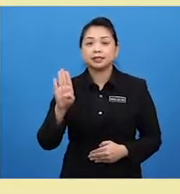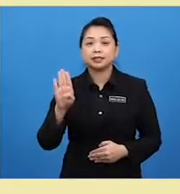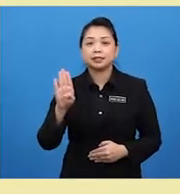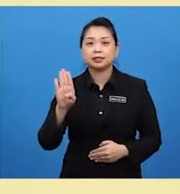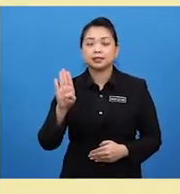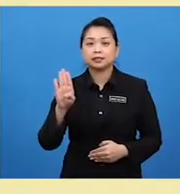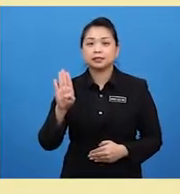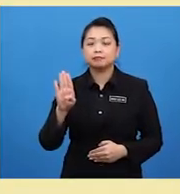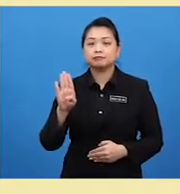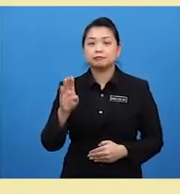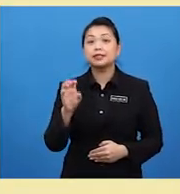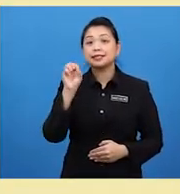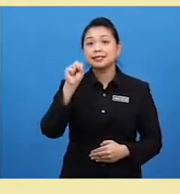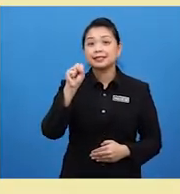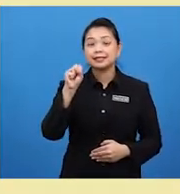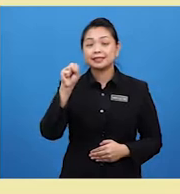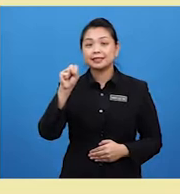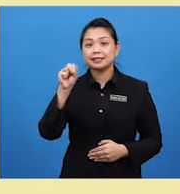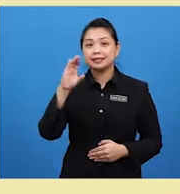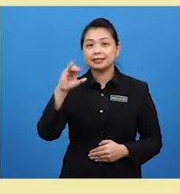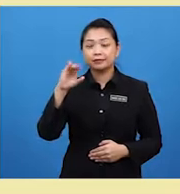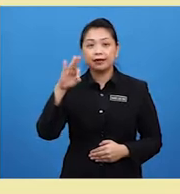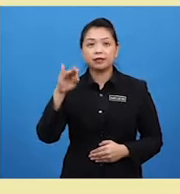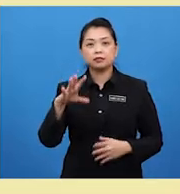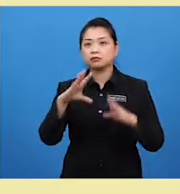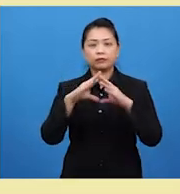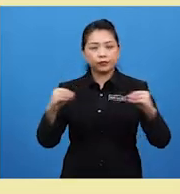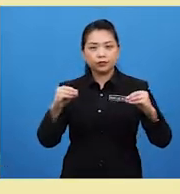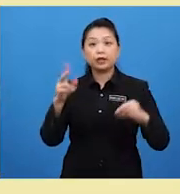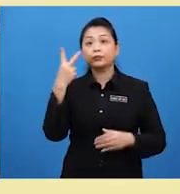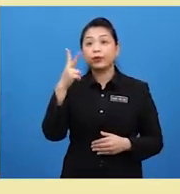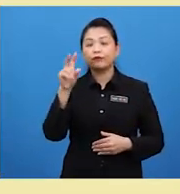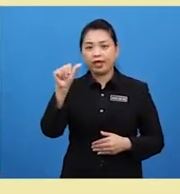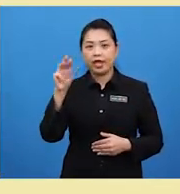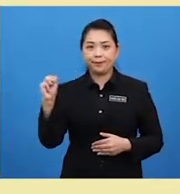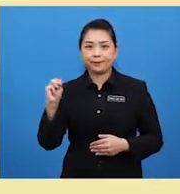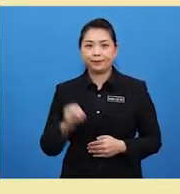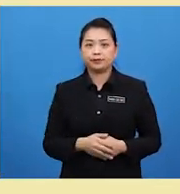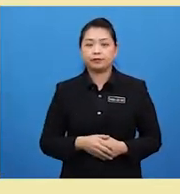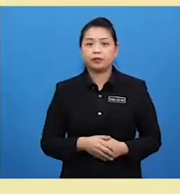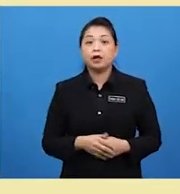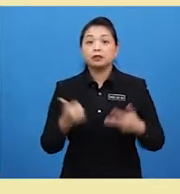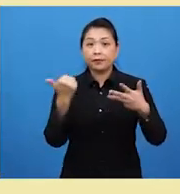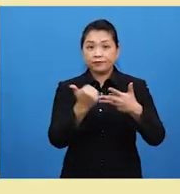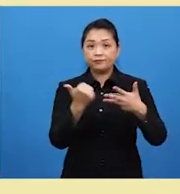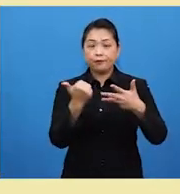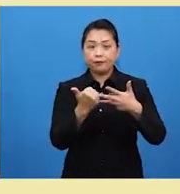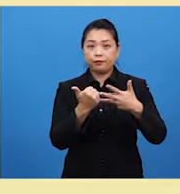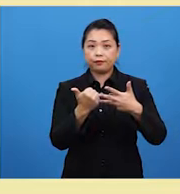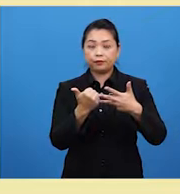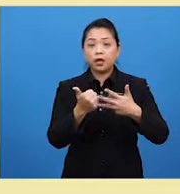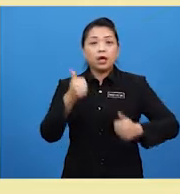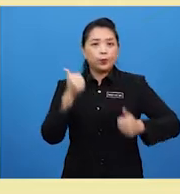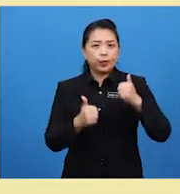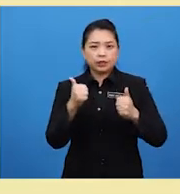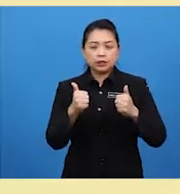sci-fi festival ends at 12am. Next, number four, in